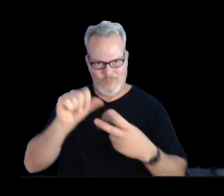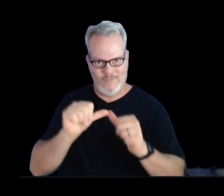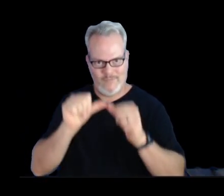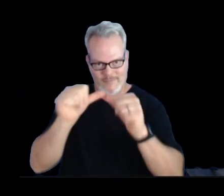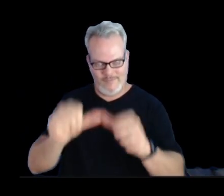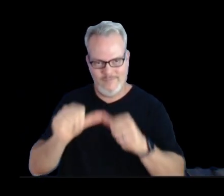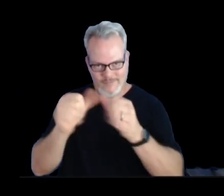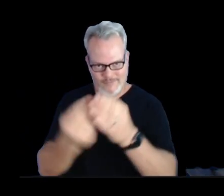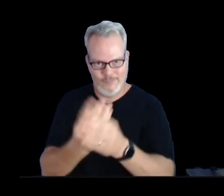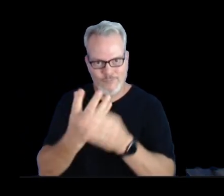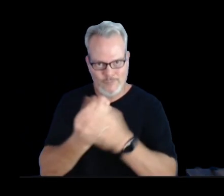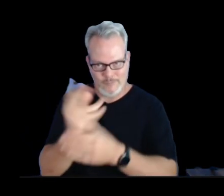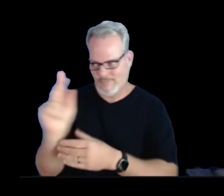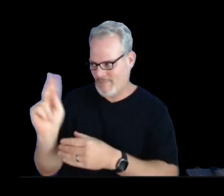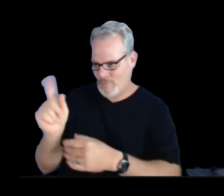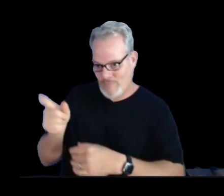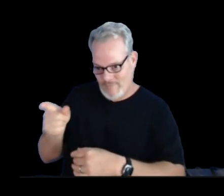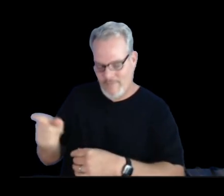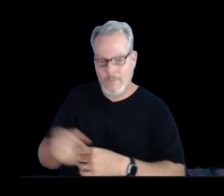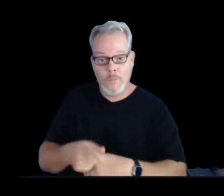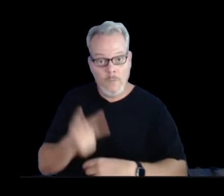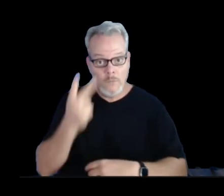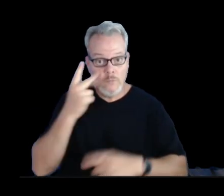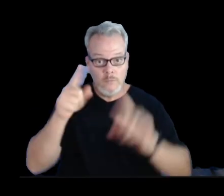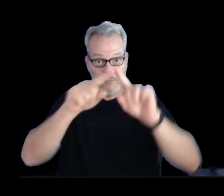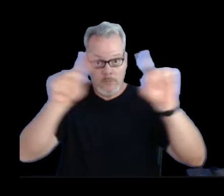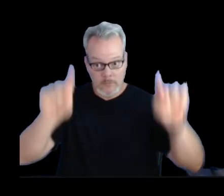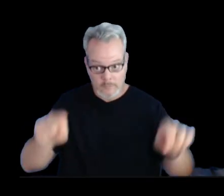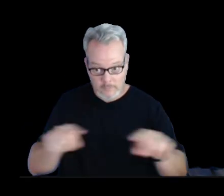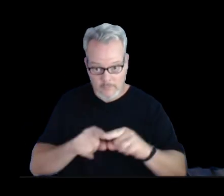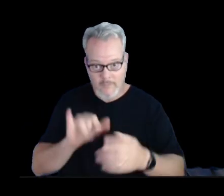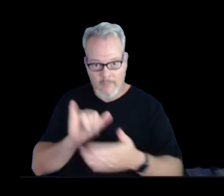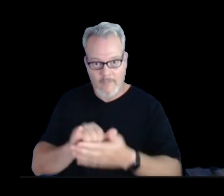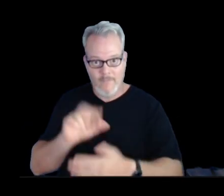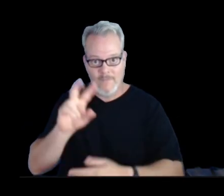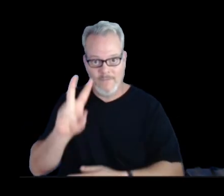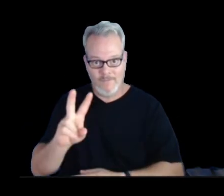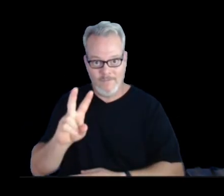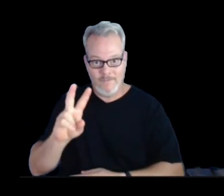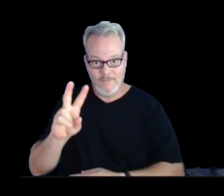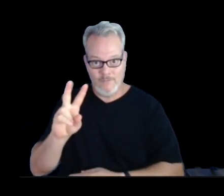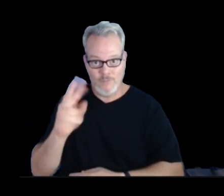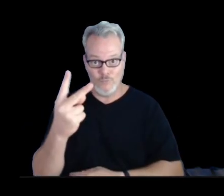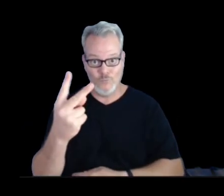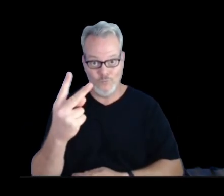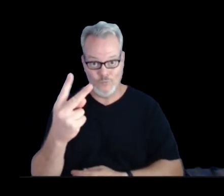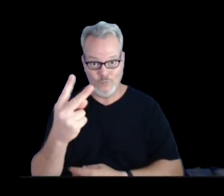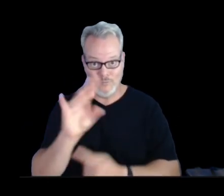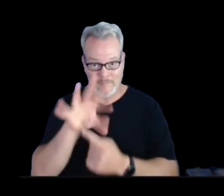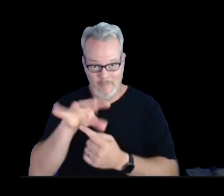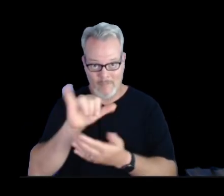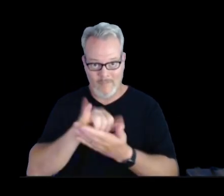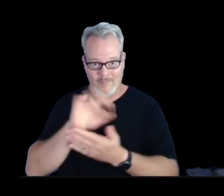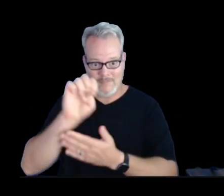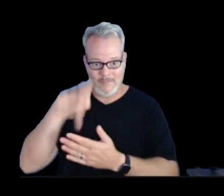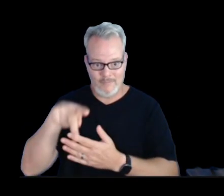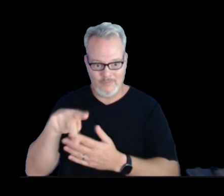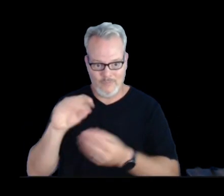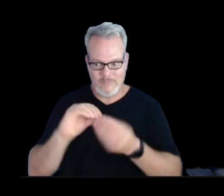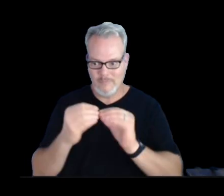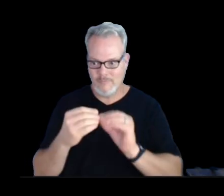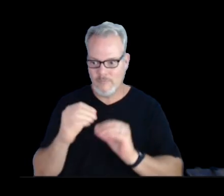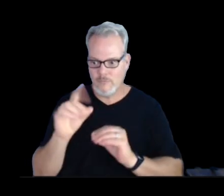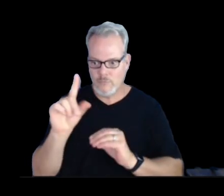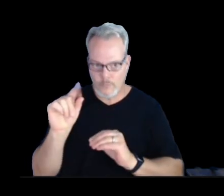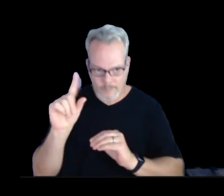So you see on screen here the V2 camera of episode 20, but I'll pull us back to the V1